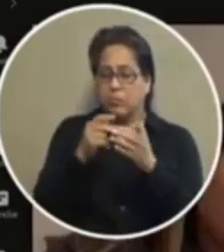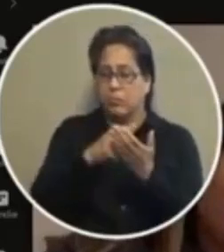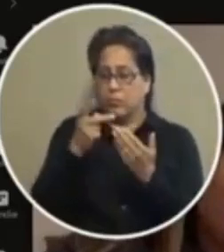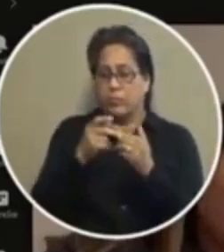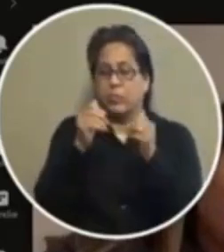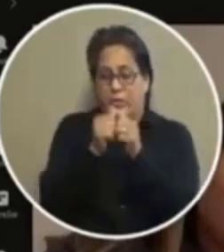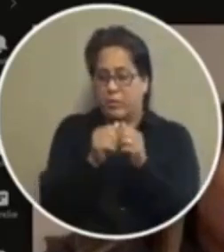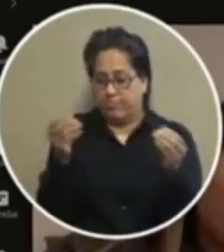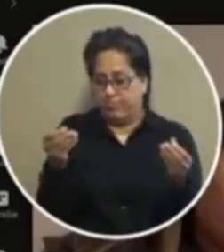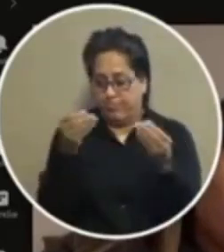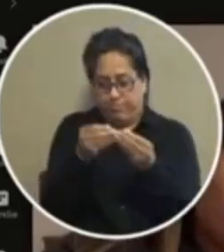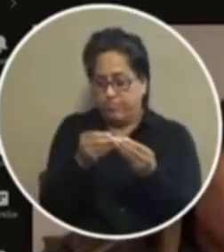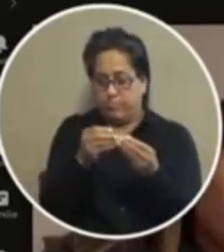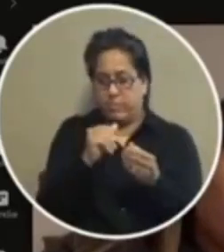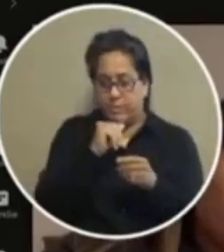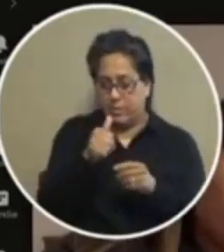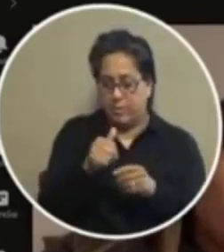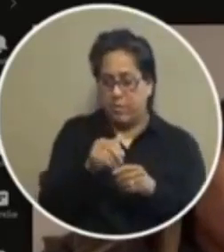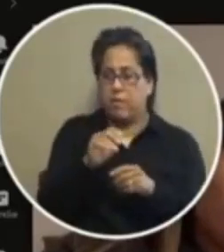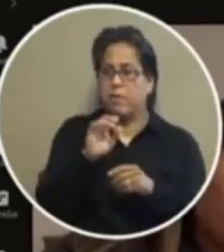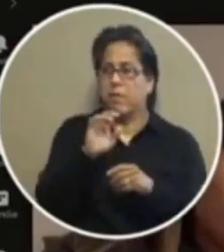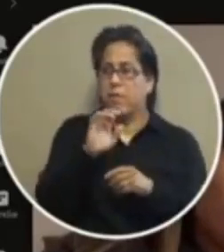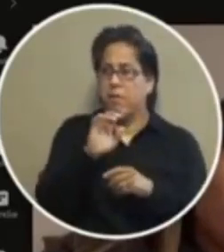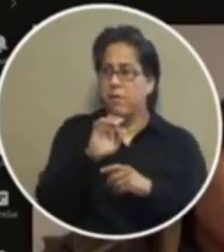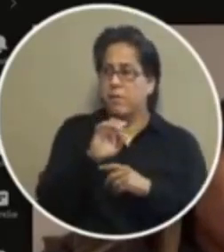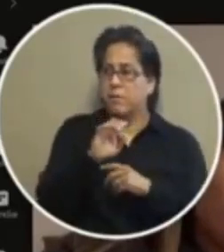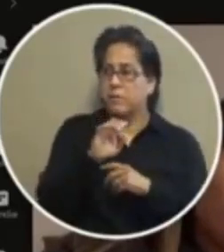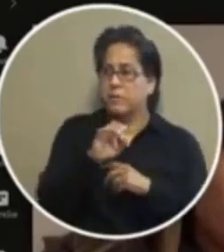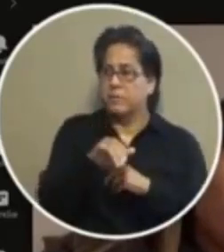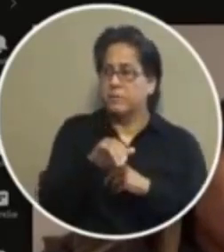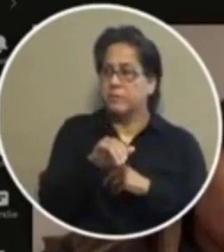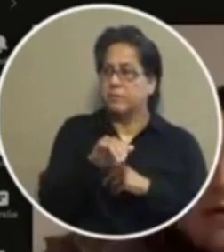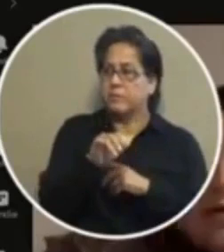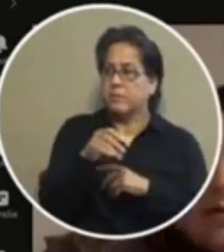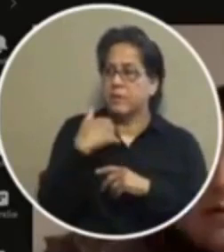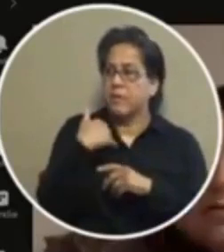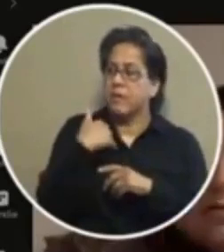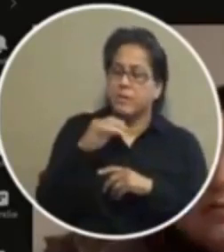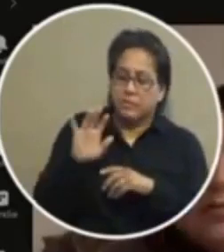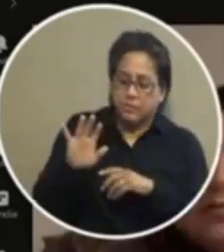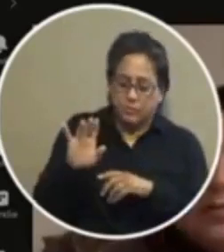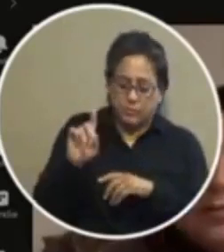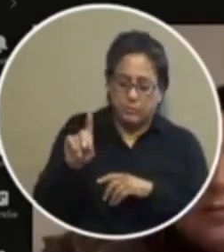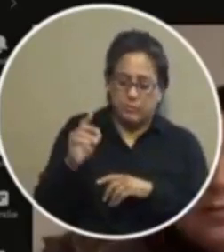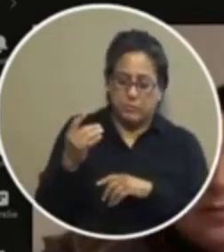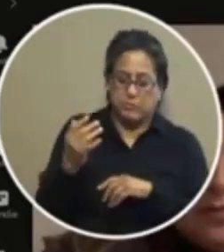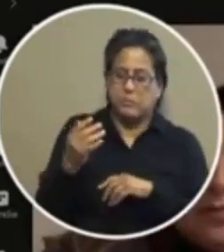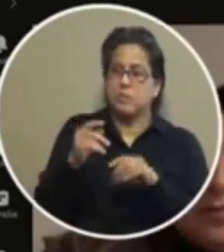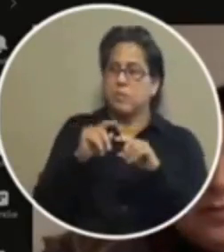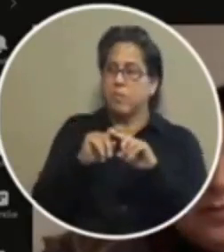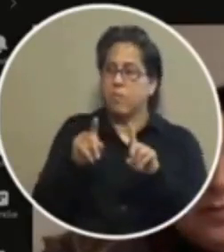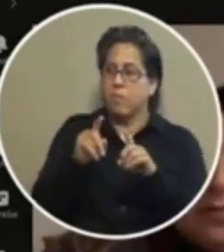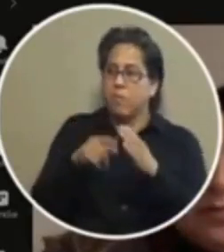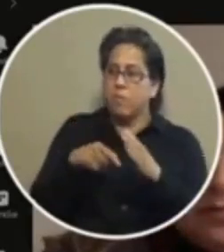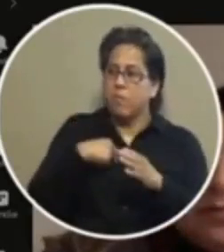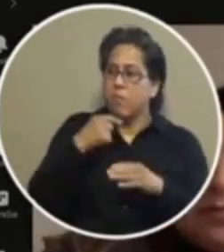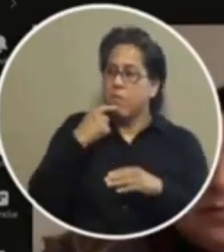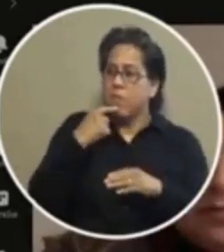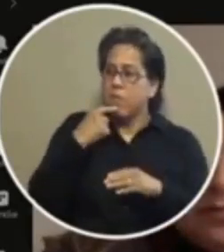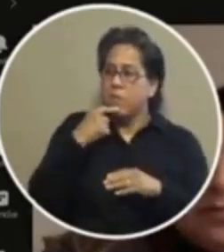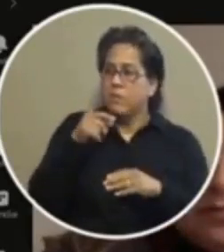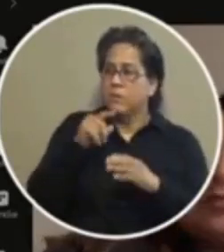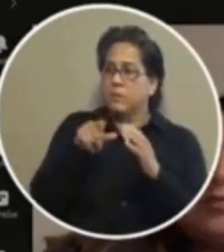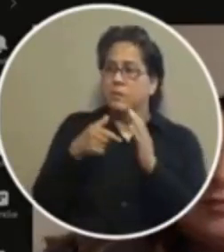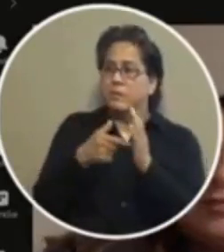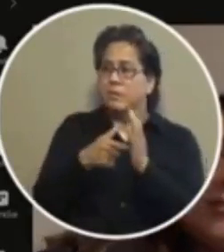so if that's the direction now you've been having it no no no so so what i'm just telling you is that this